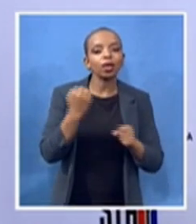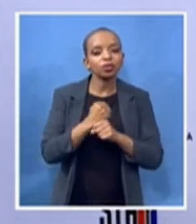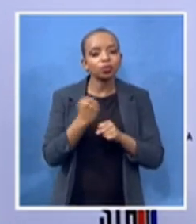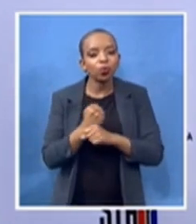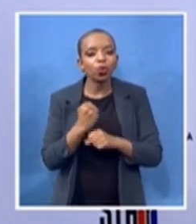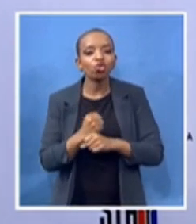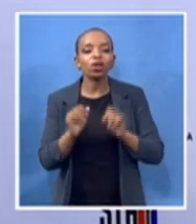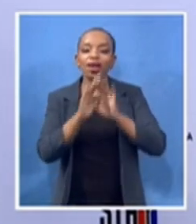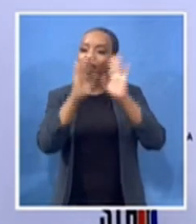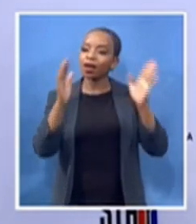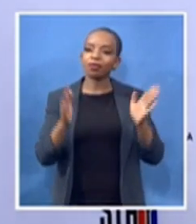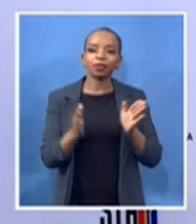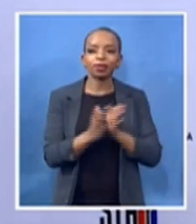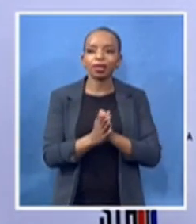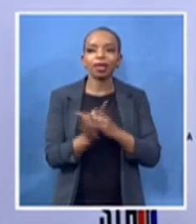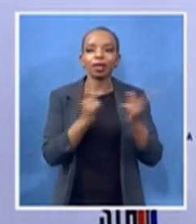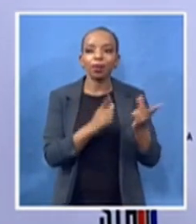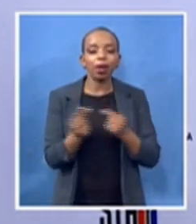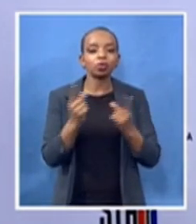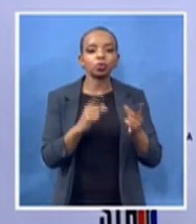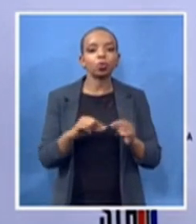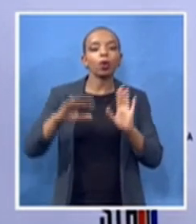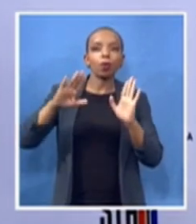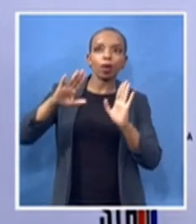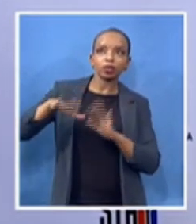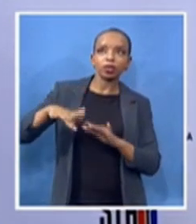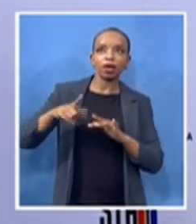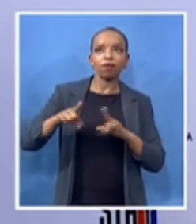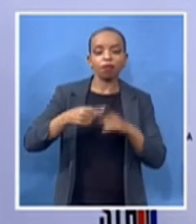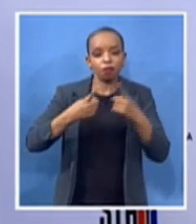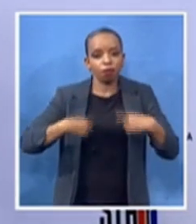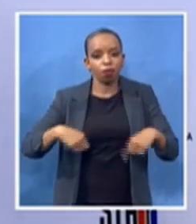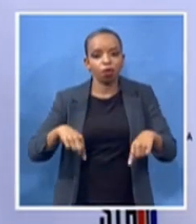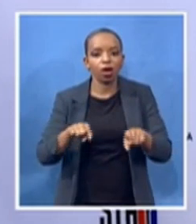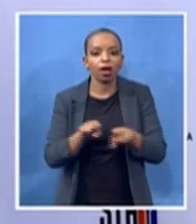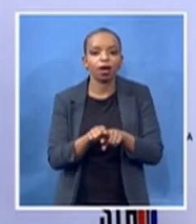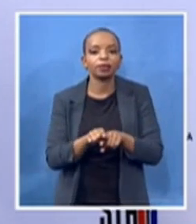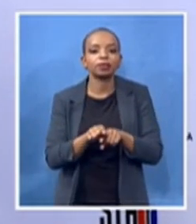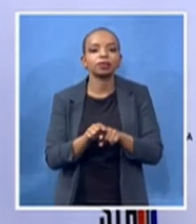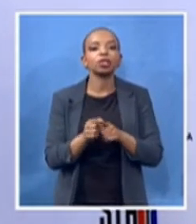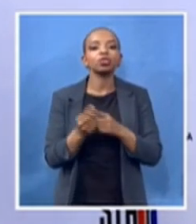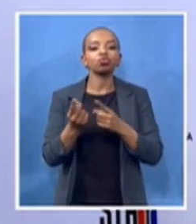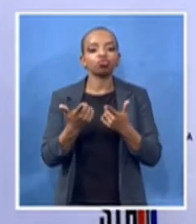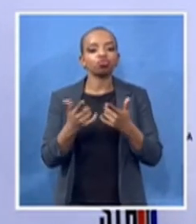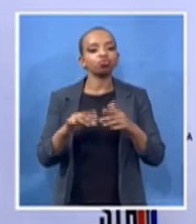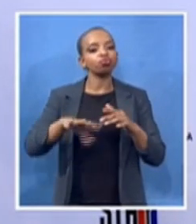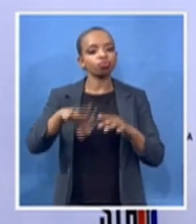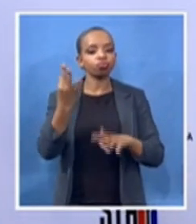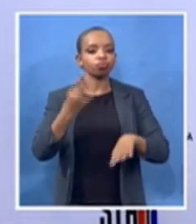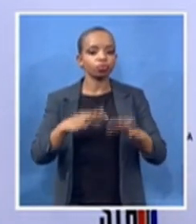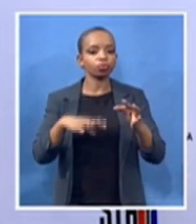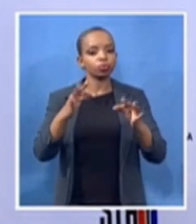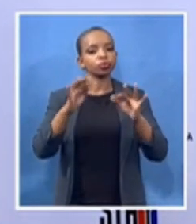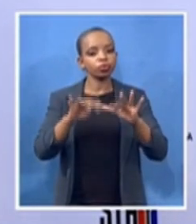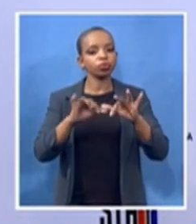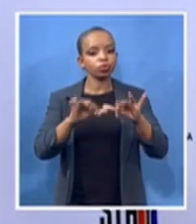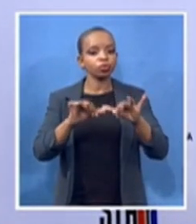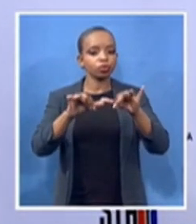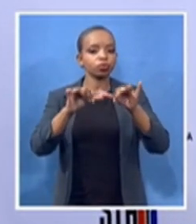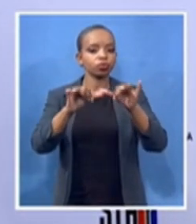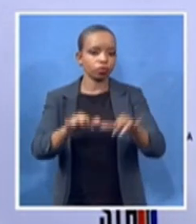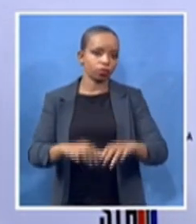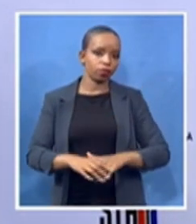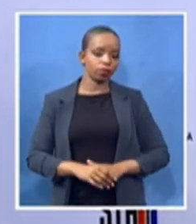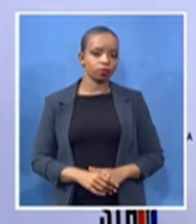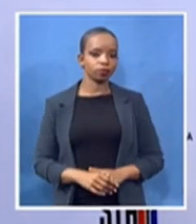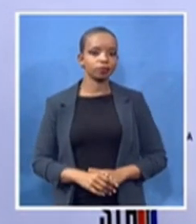to revere and also emulate we will have also the women of first awards which have also